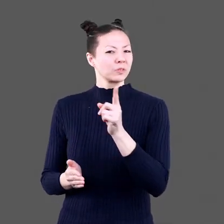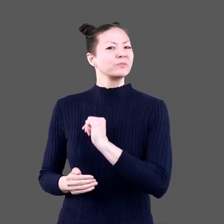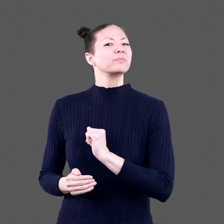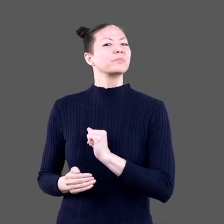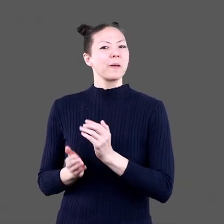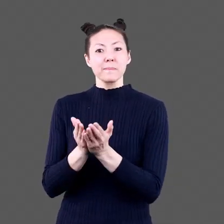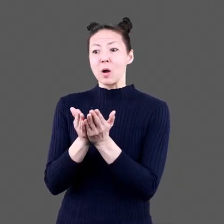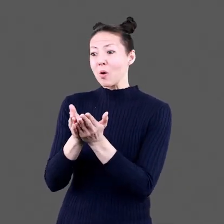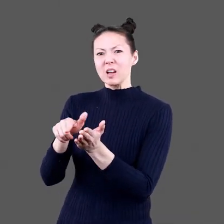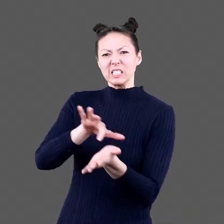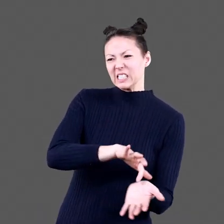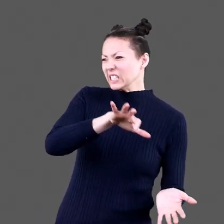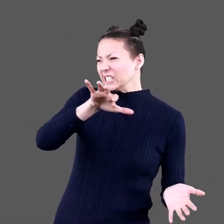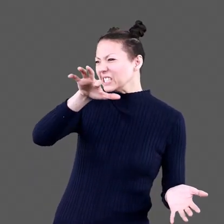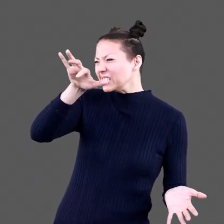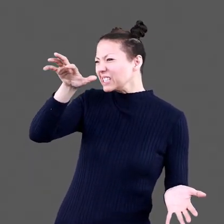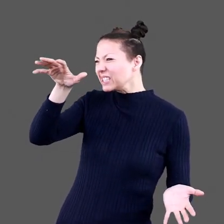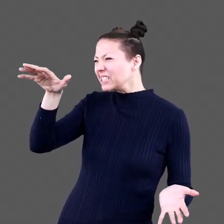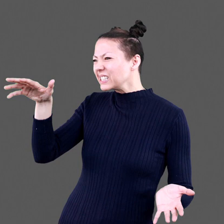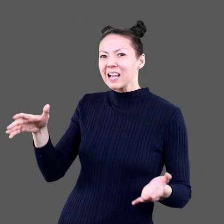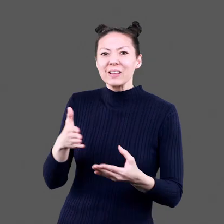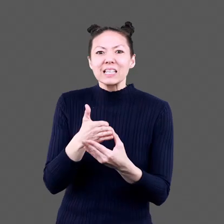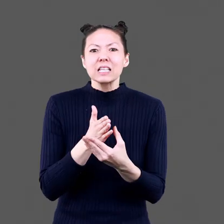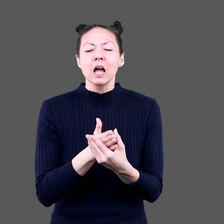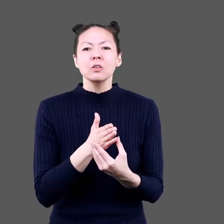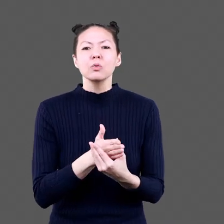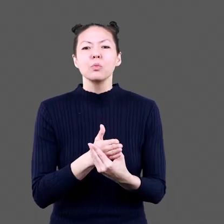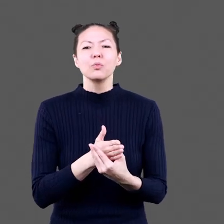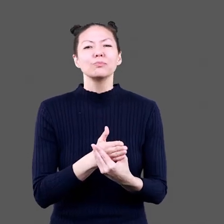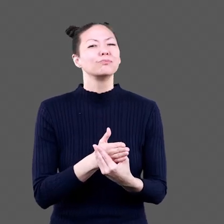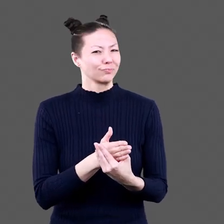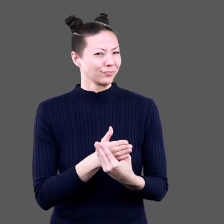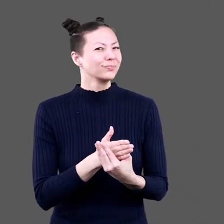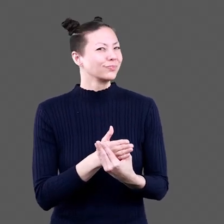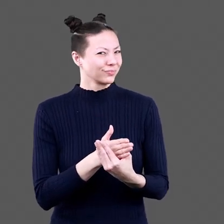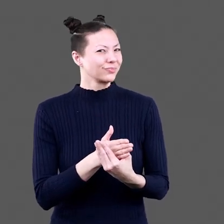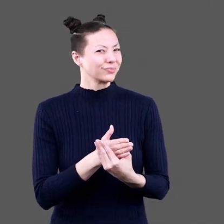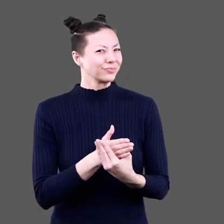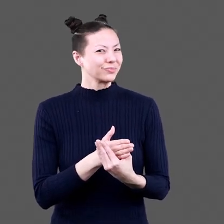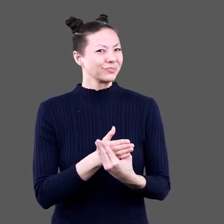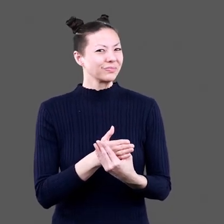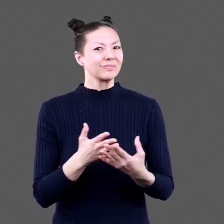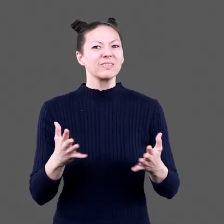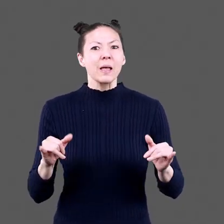get a boat and fill the boat with tacos!